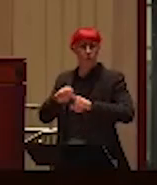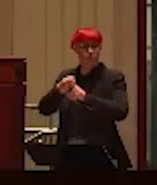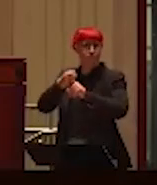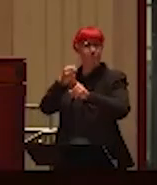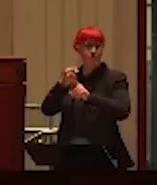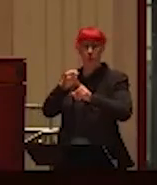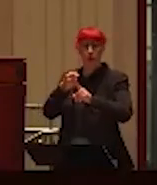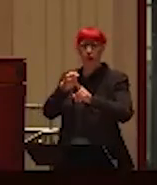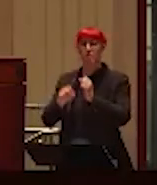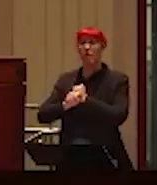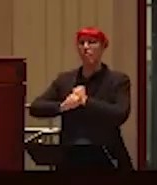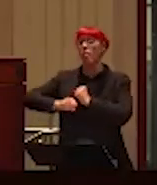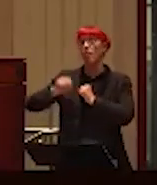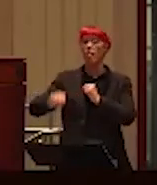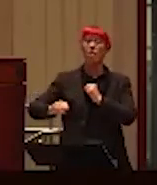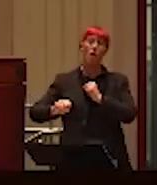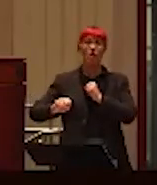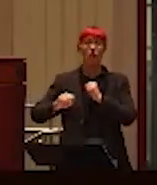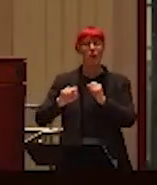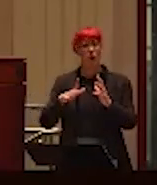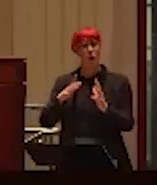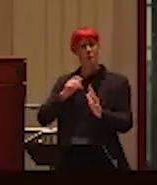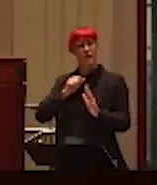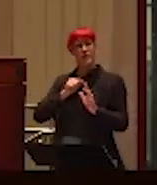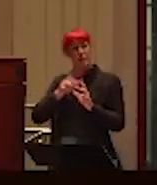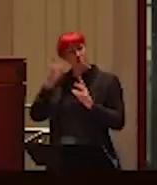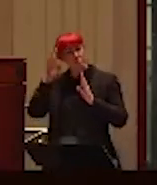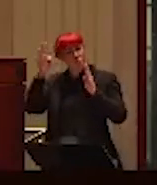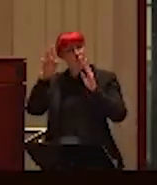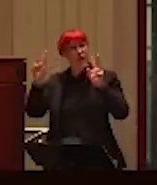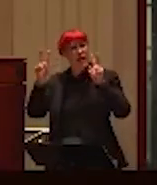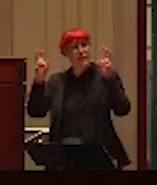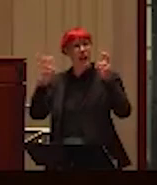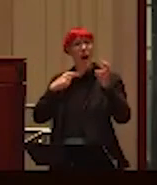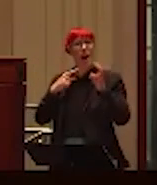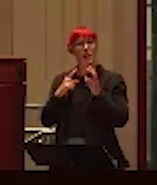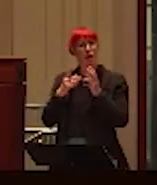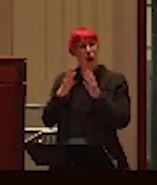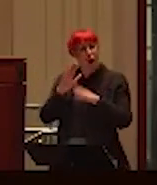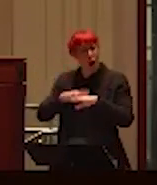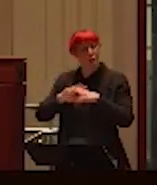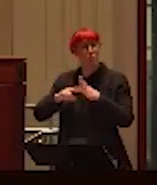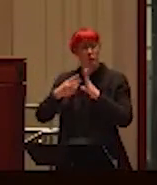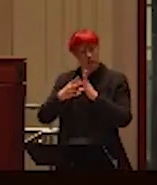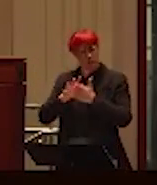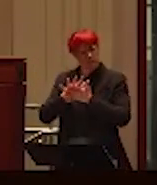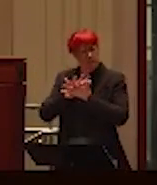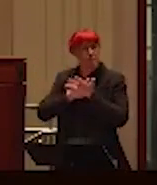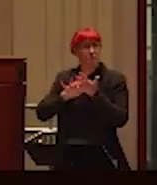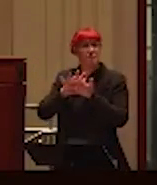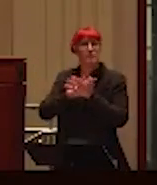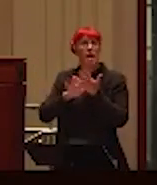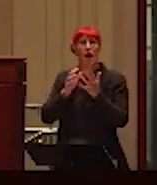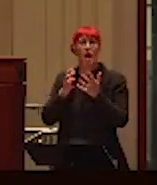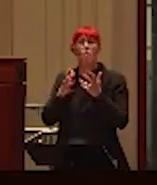bit. But I had a bit of a hand in creating the headlines, and I made them euphemistic on purpose, so as to not scare off my